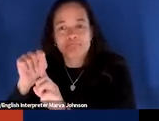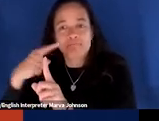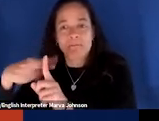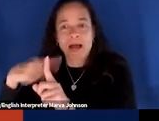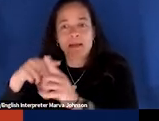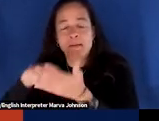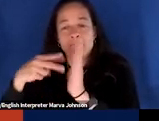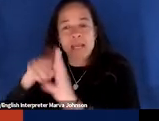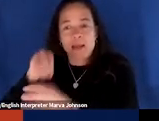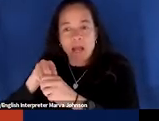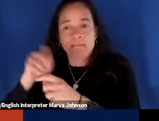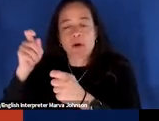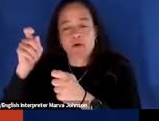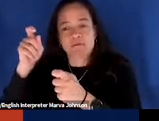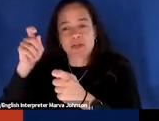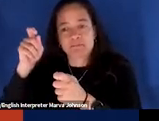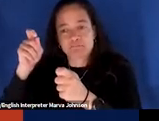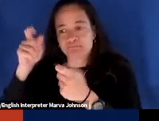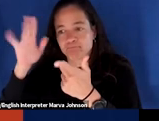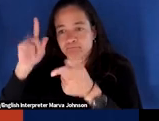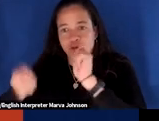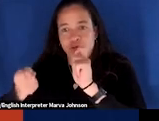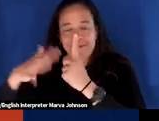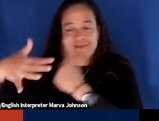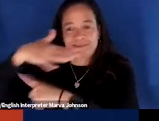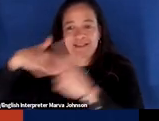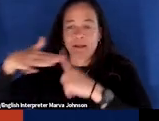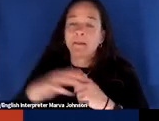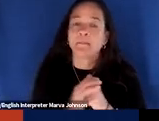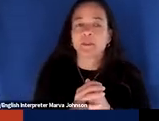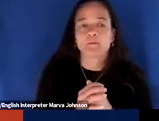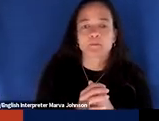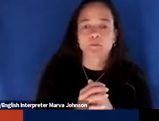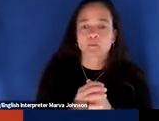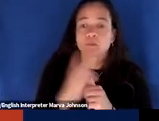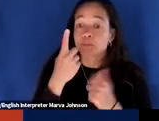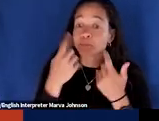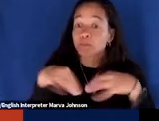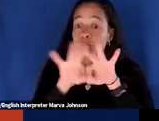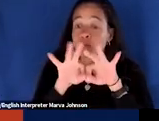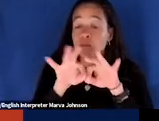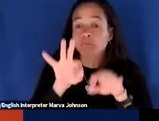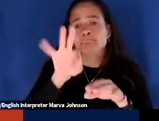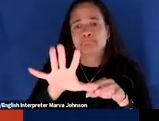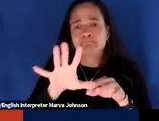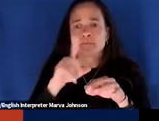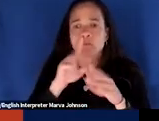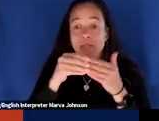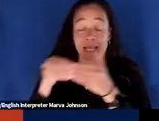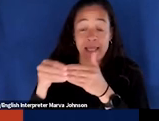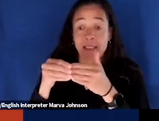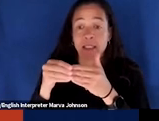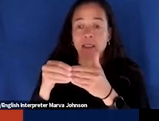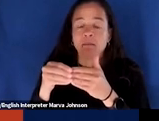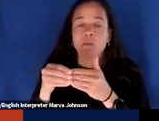involved in climate action so one key to leading the change or leading the charge i should say on implementing